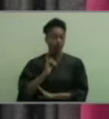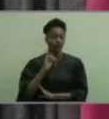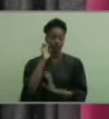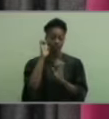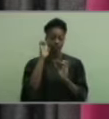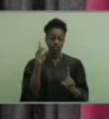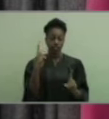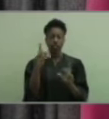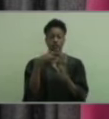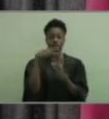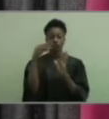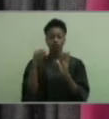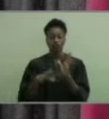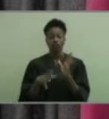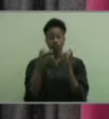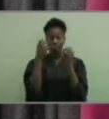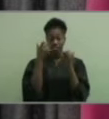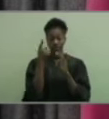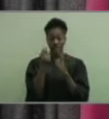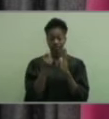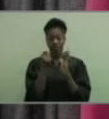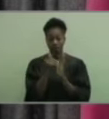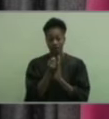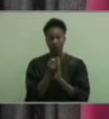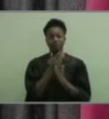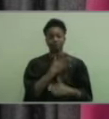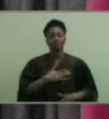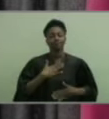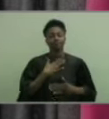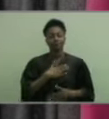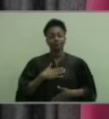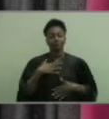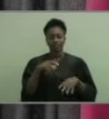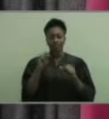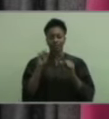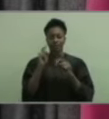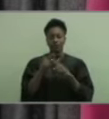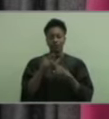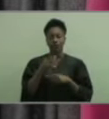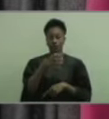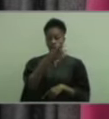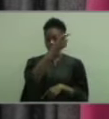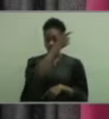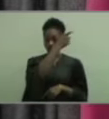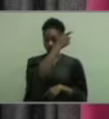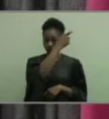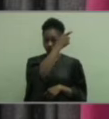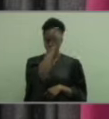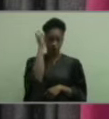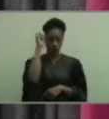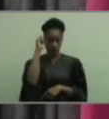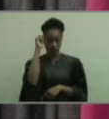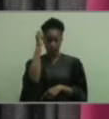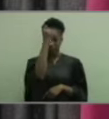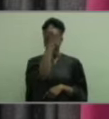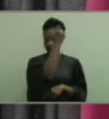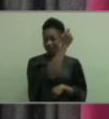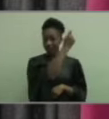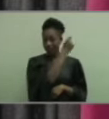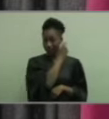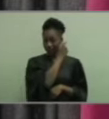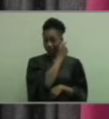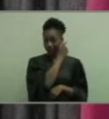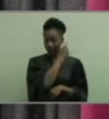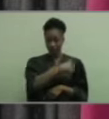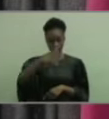students. At this time, please take a moment to move your tassel from the right to the left